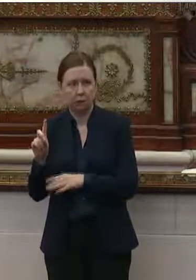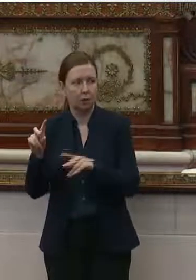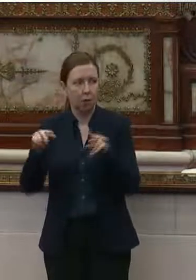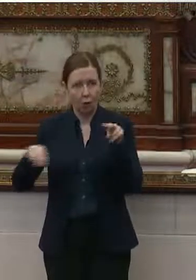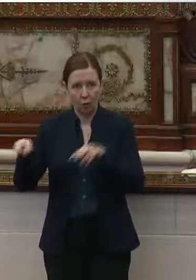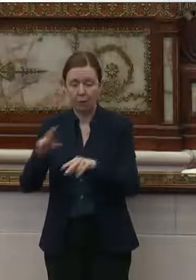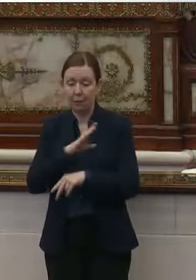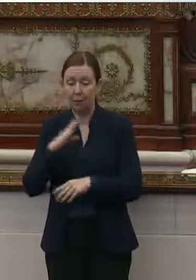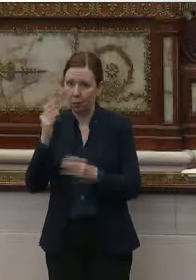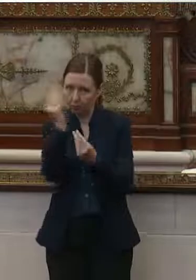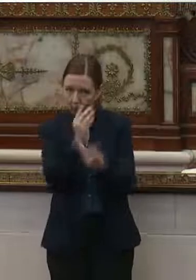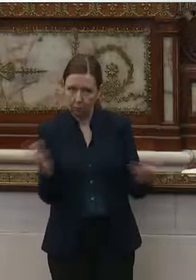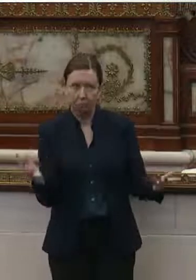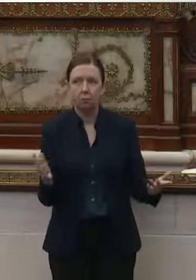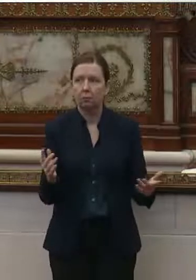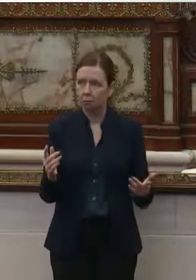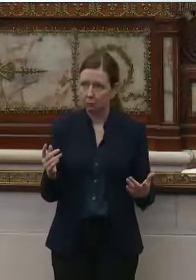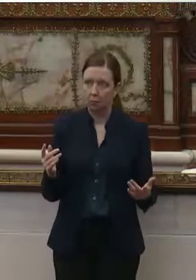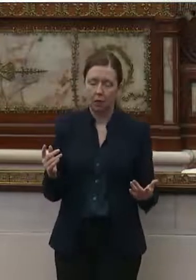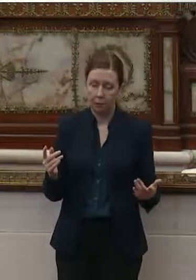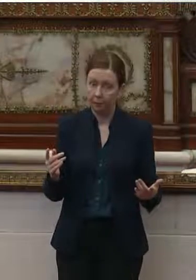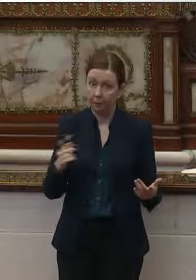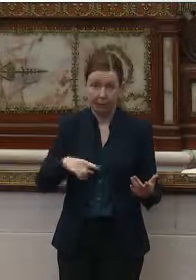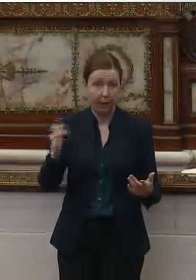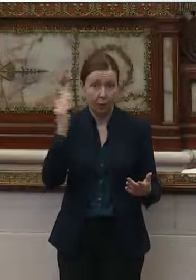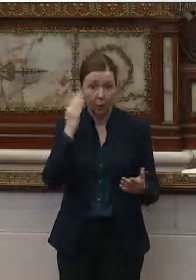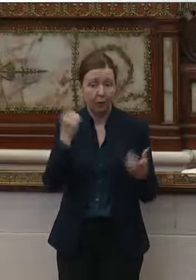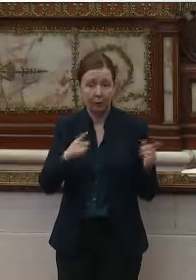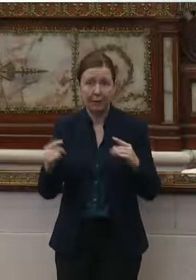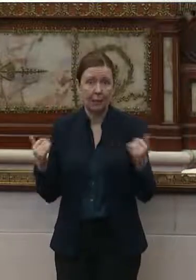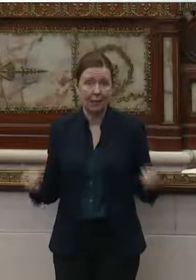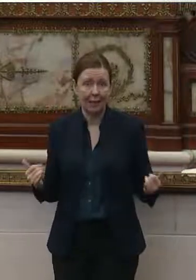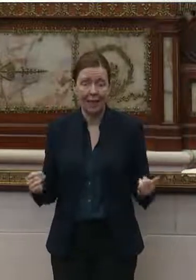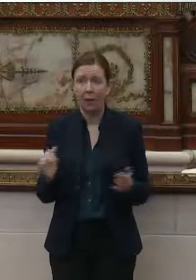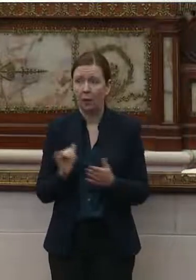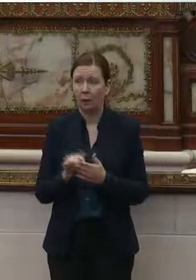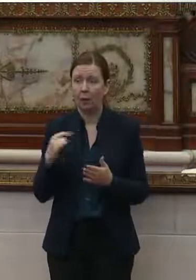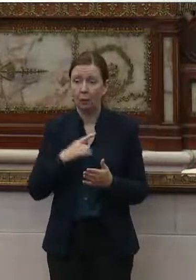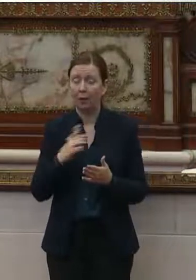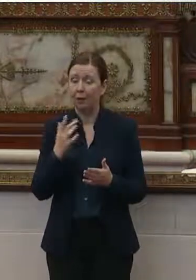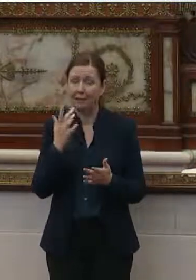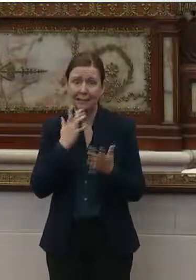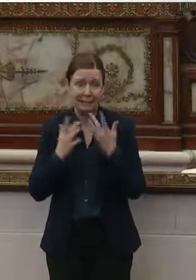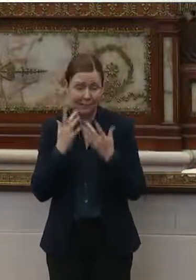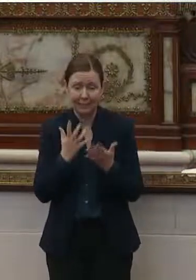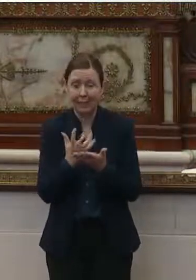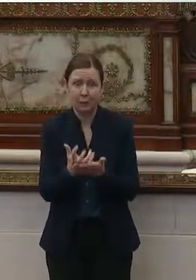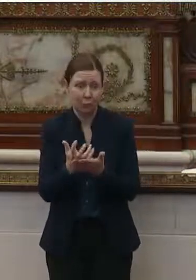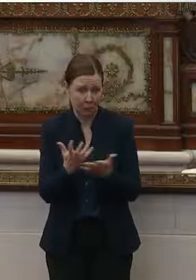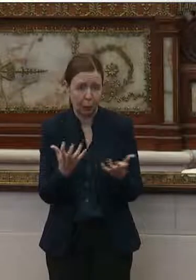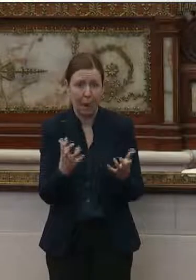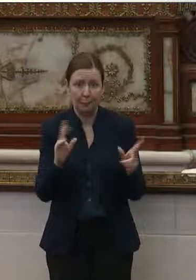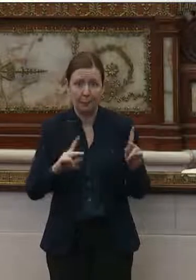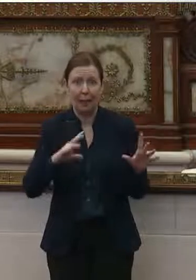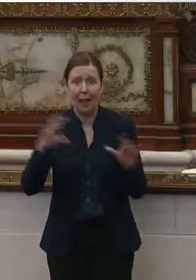constantly that this is a huge need. And they're aware of what's happening now, that we're desperate to get people out of nursing homes.